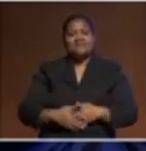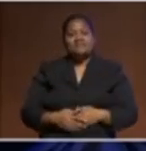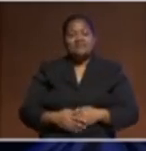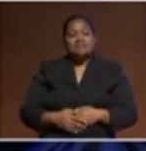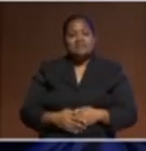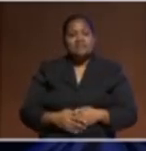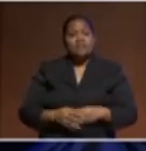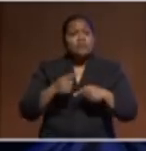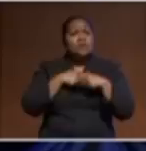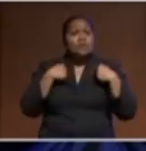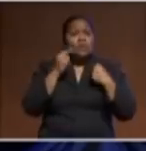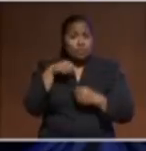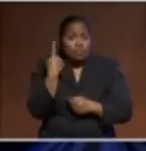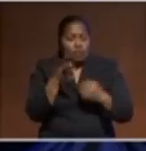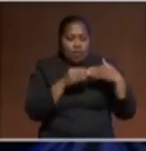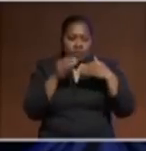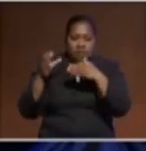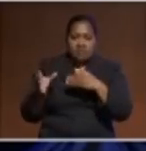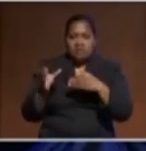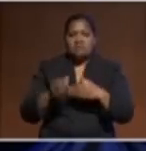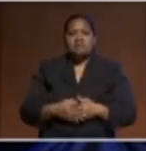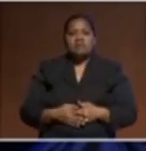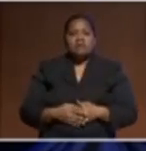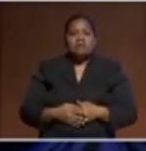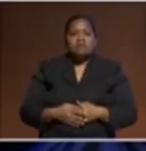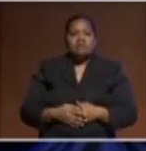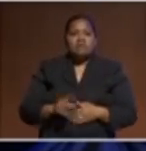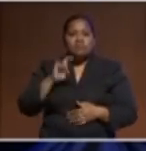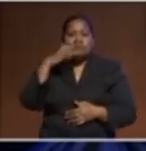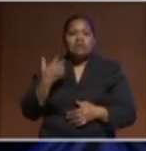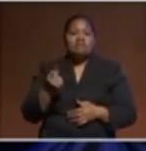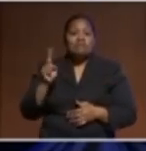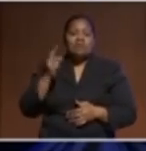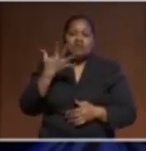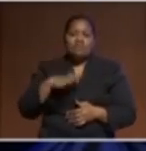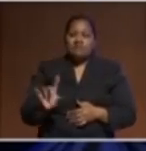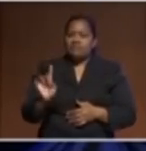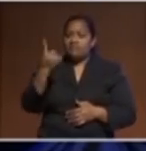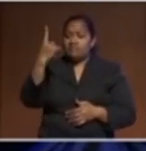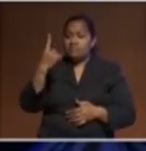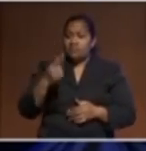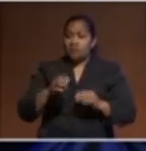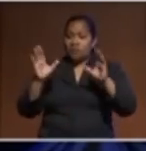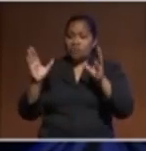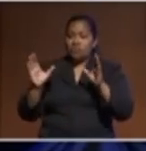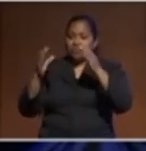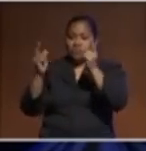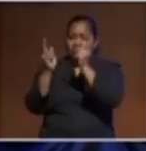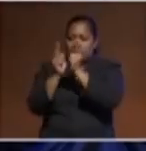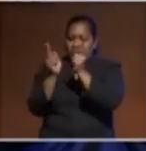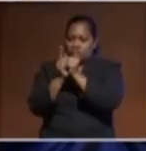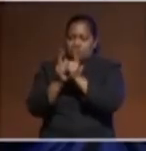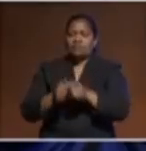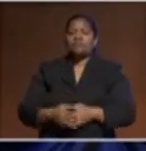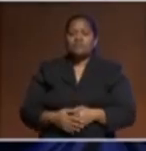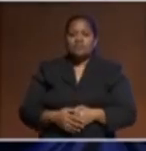Tomorrow, our leaders go into their 51st retreat. And so, no doubt, some of the discussion that happens tonight